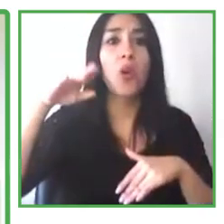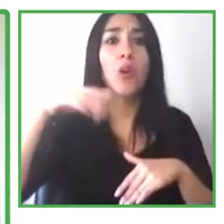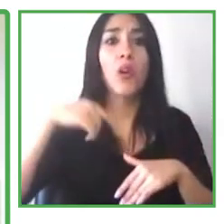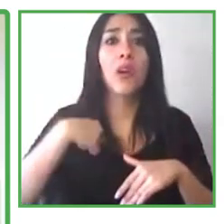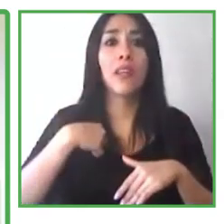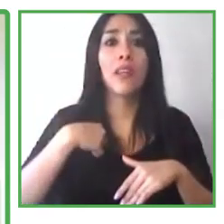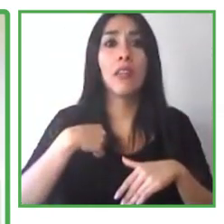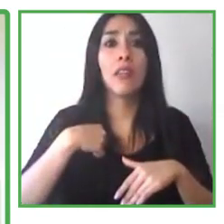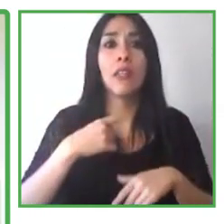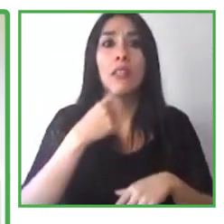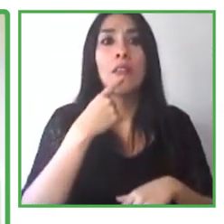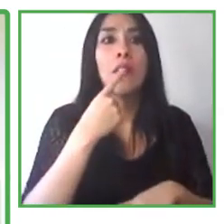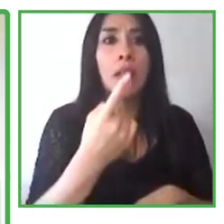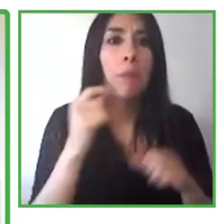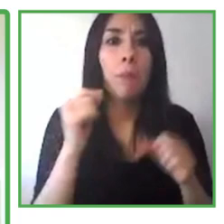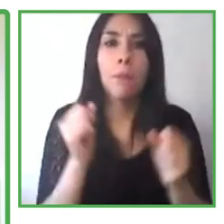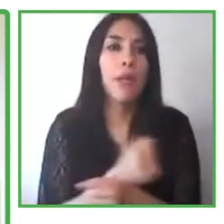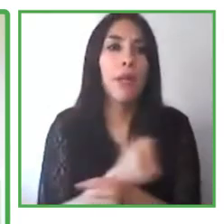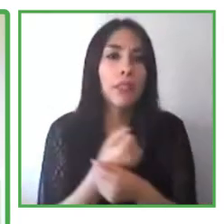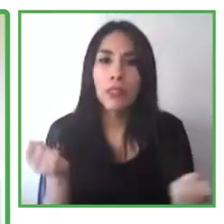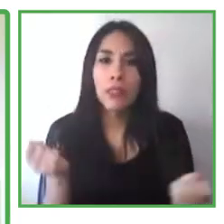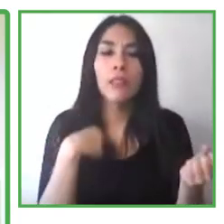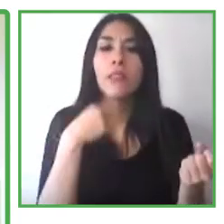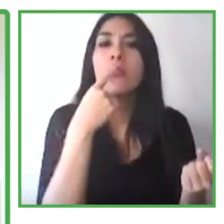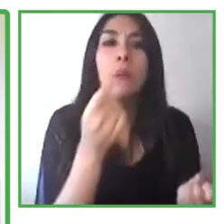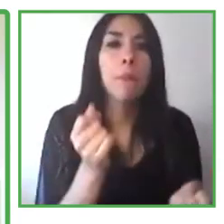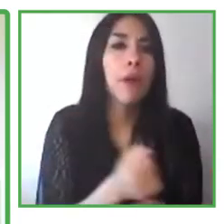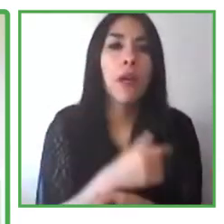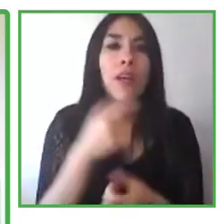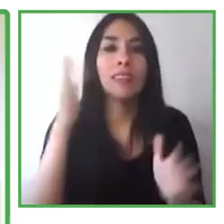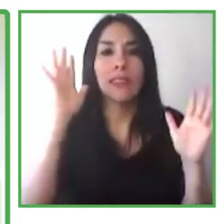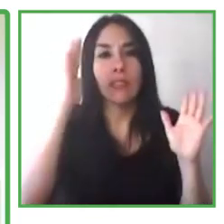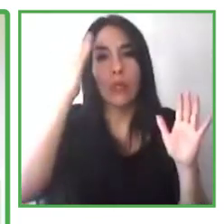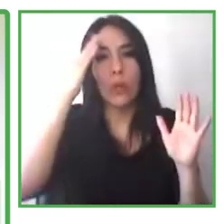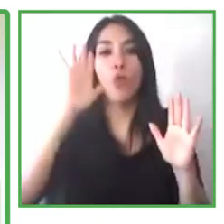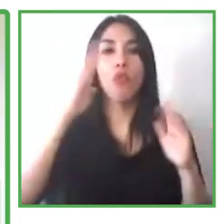leaders with disabilities, they really truly need the skills today.